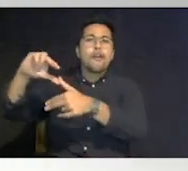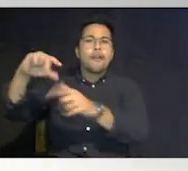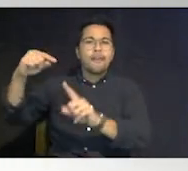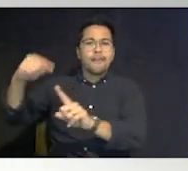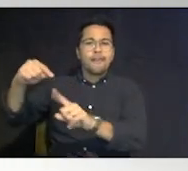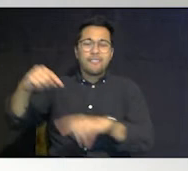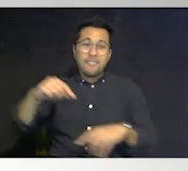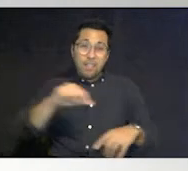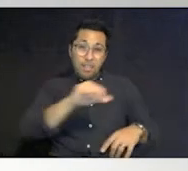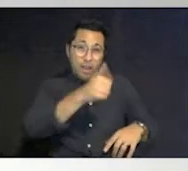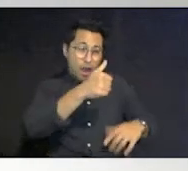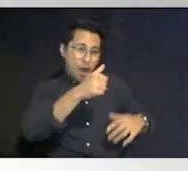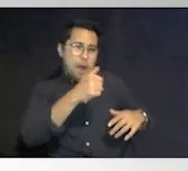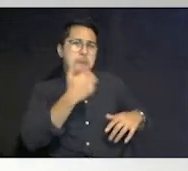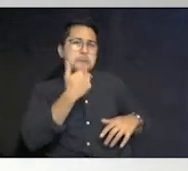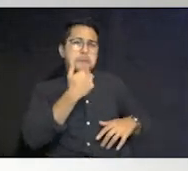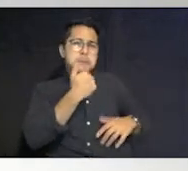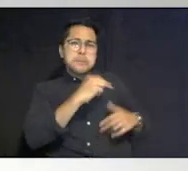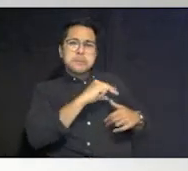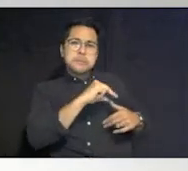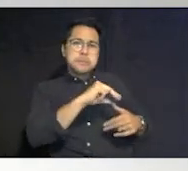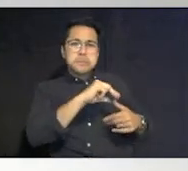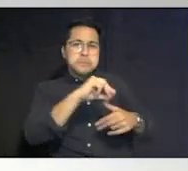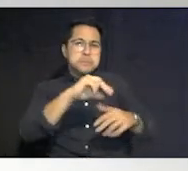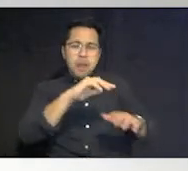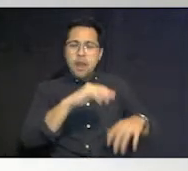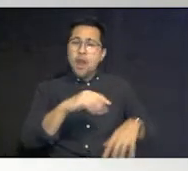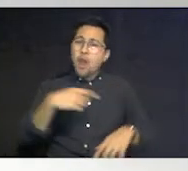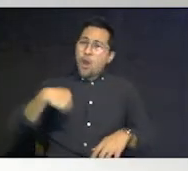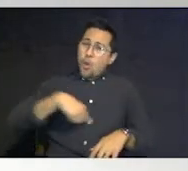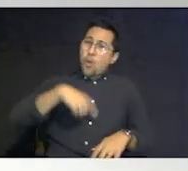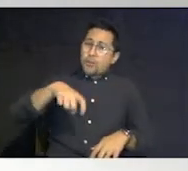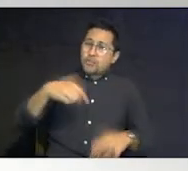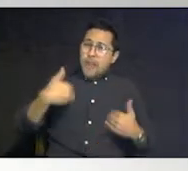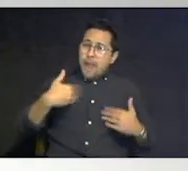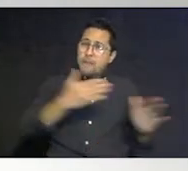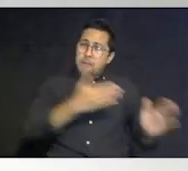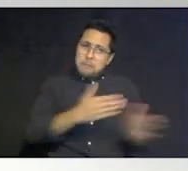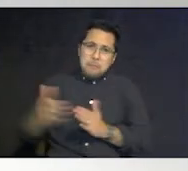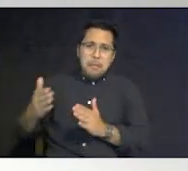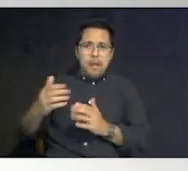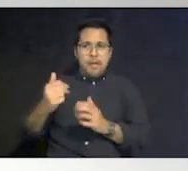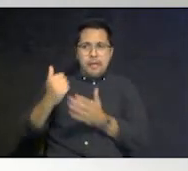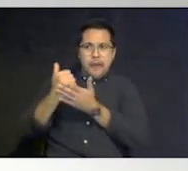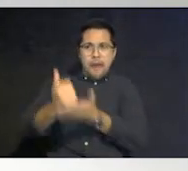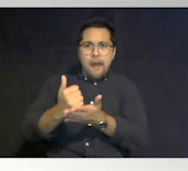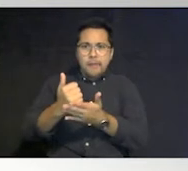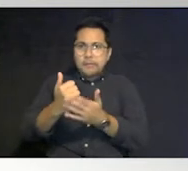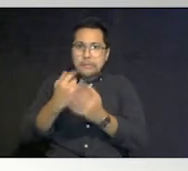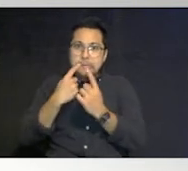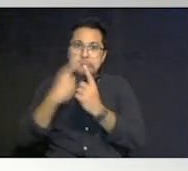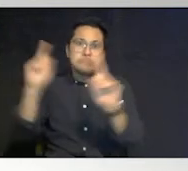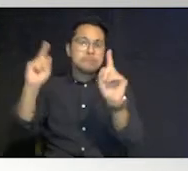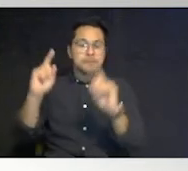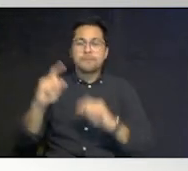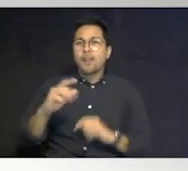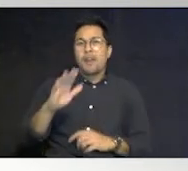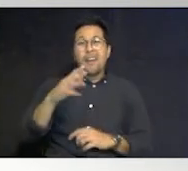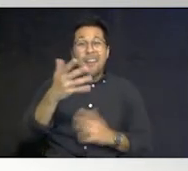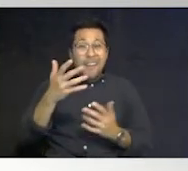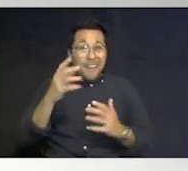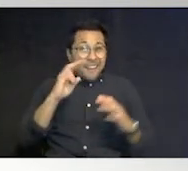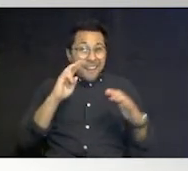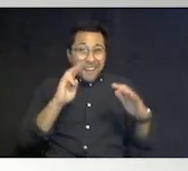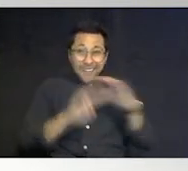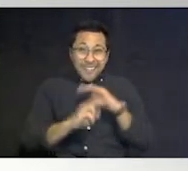the other ones we should be able to have a plan that will get us through it now who would have known a public health emergency would have